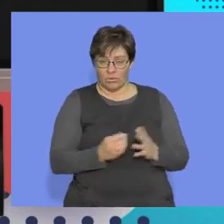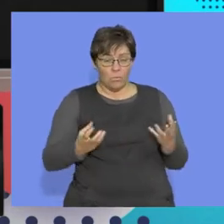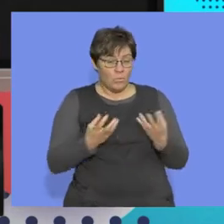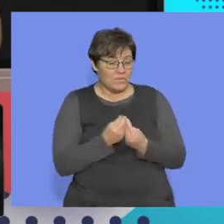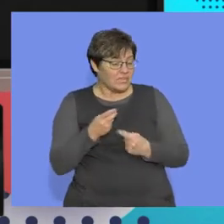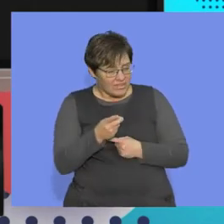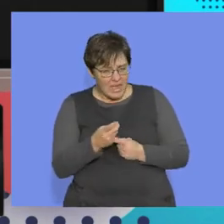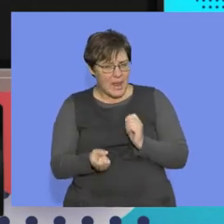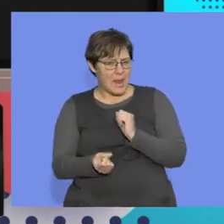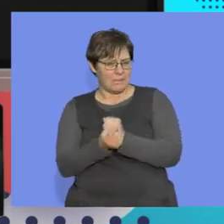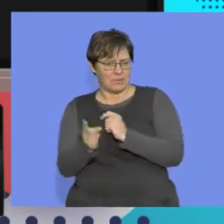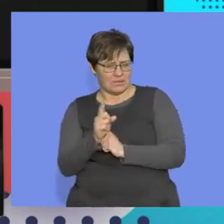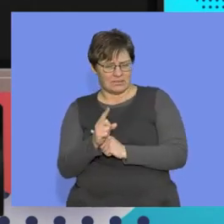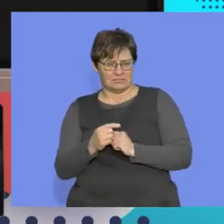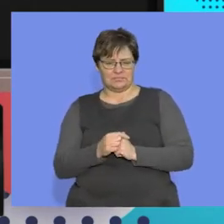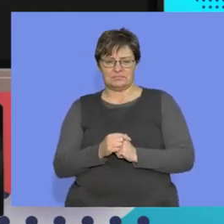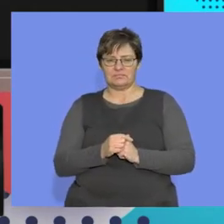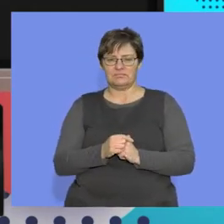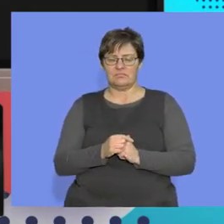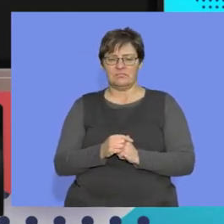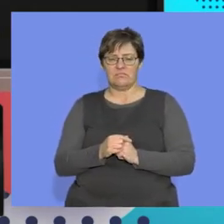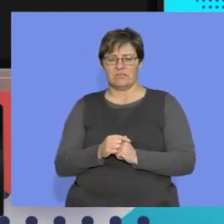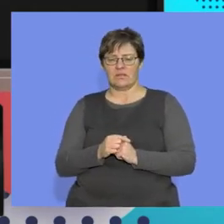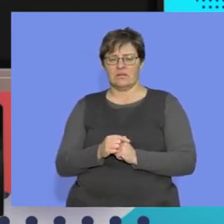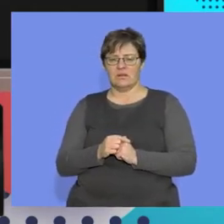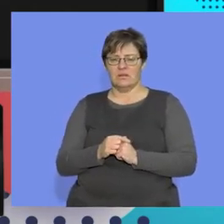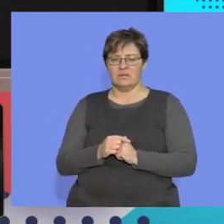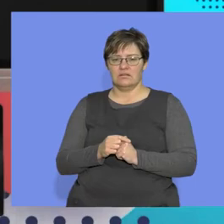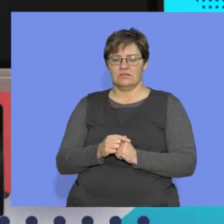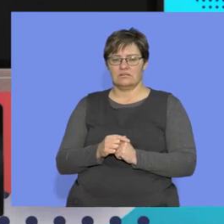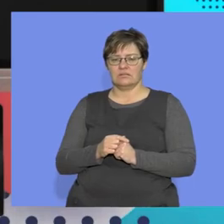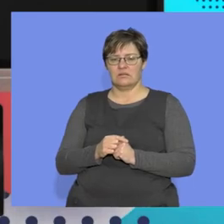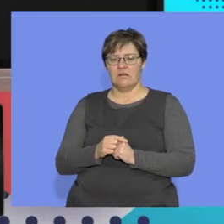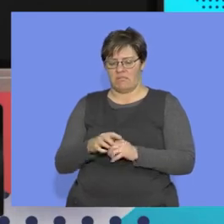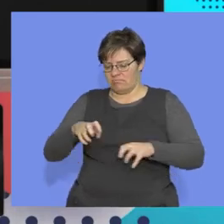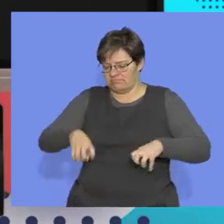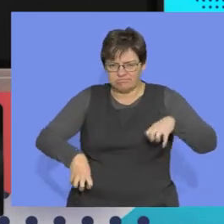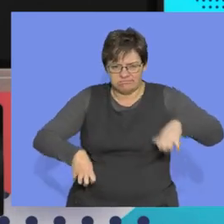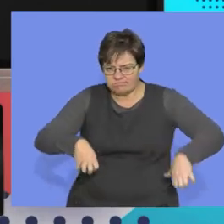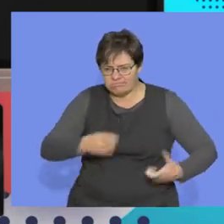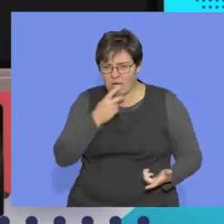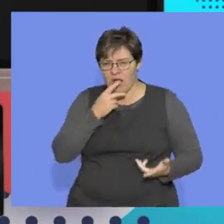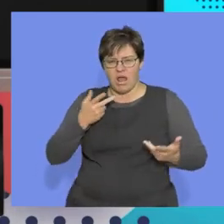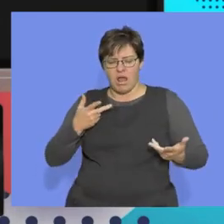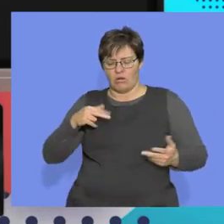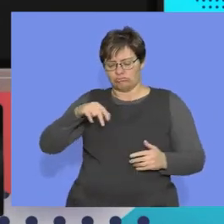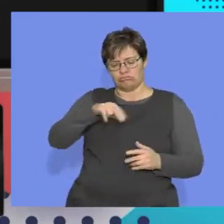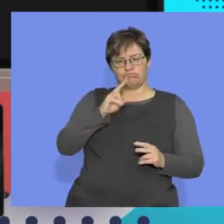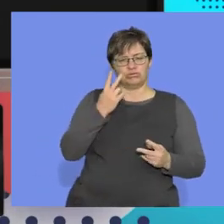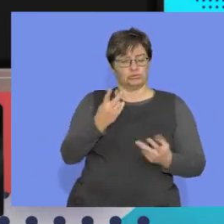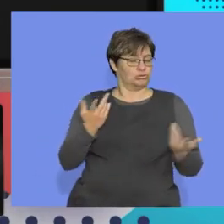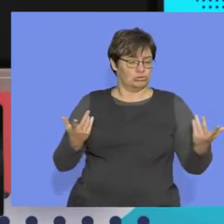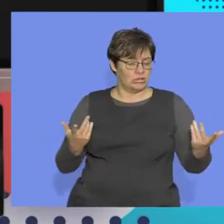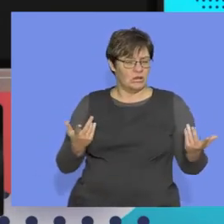it, okay? Walking upright, being able to, right, not walk on all fours. We looked at the trends